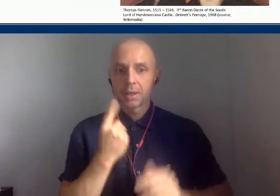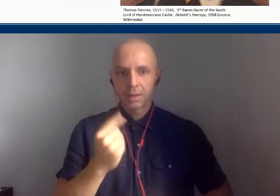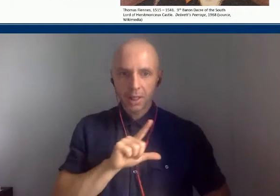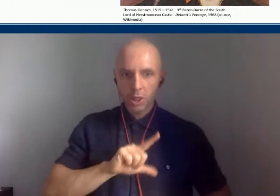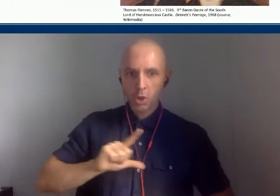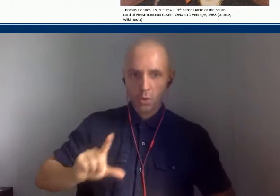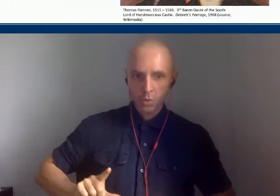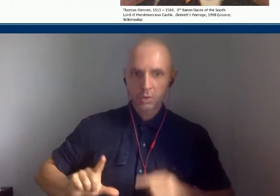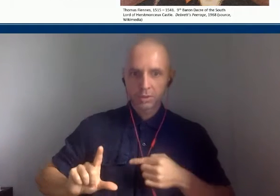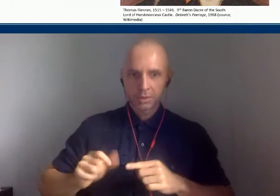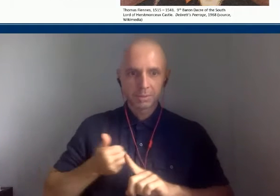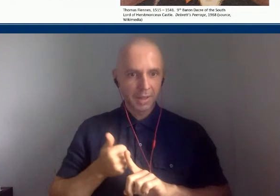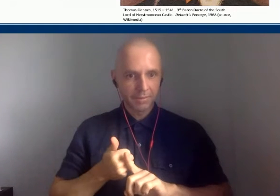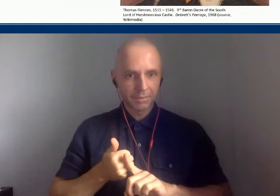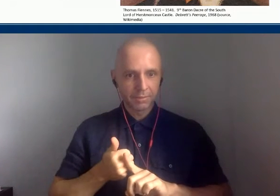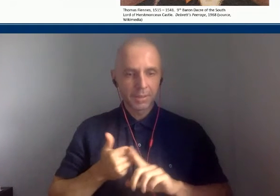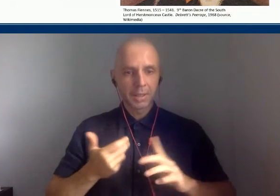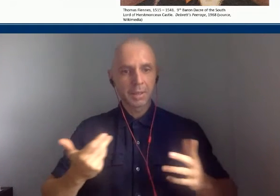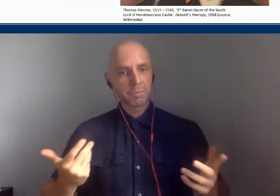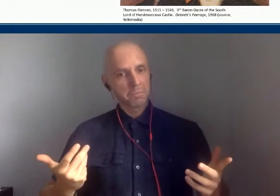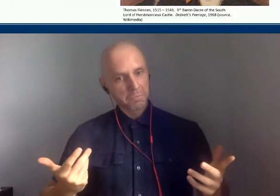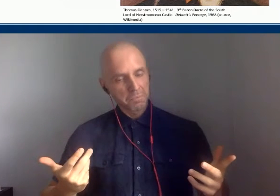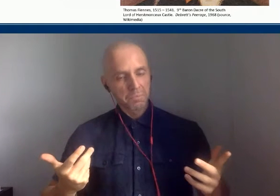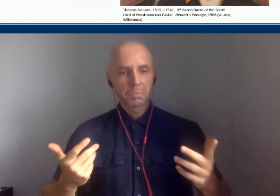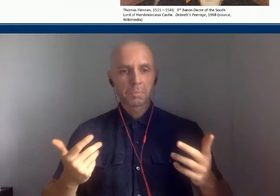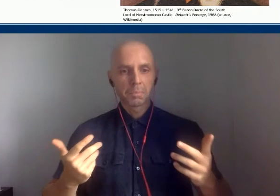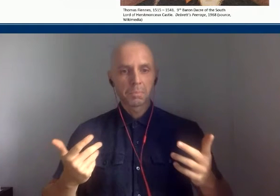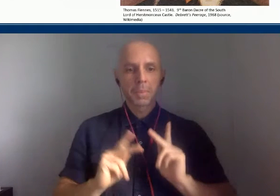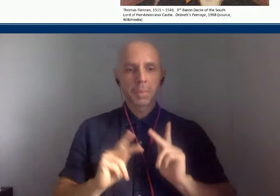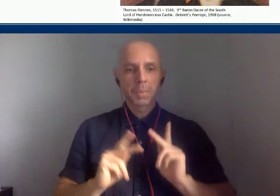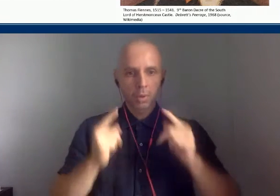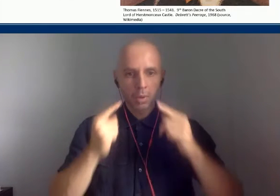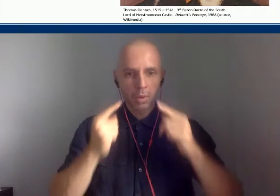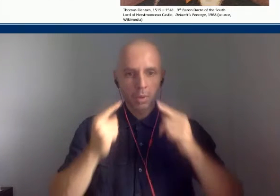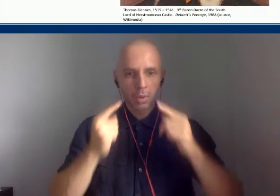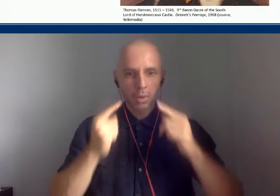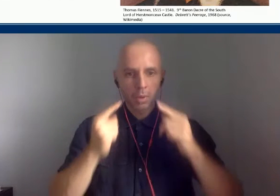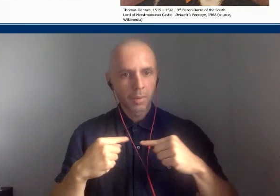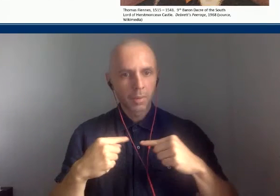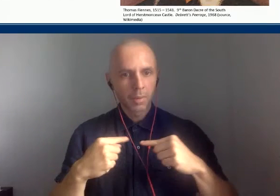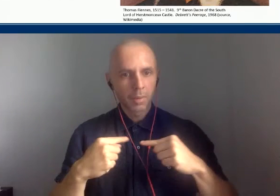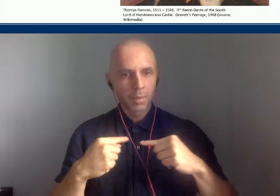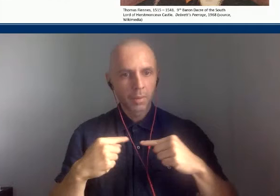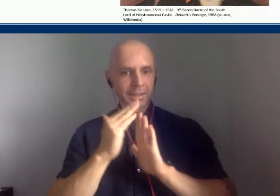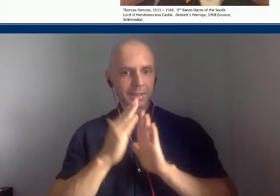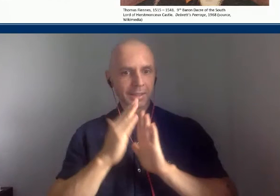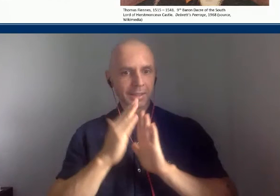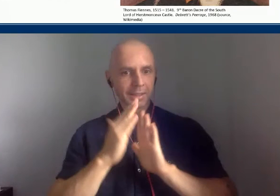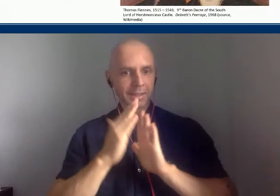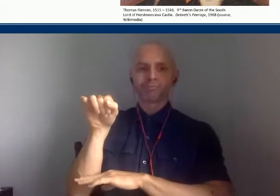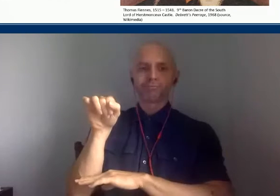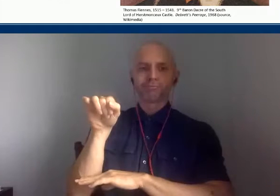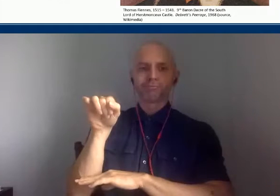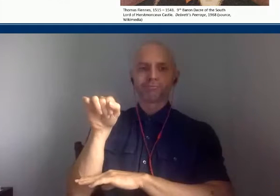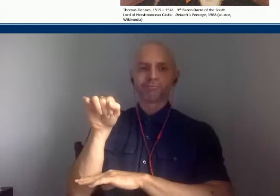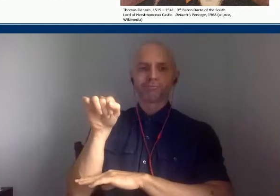themselves made. But more than that they might have had songs of their exploits written. They